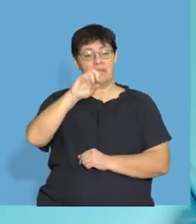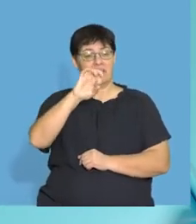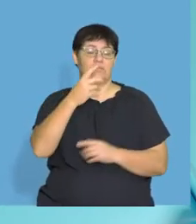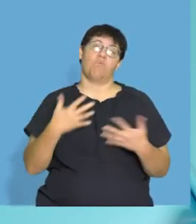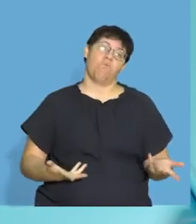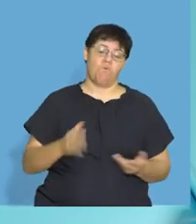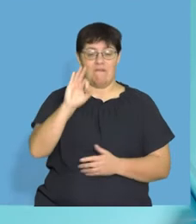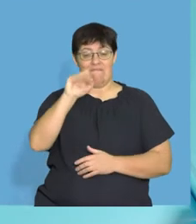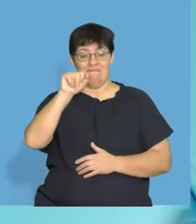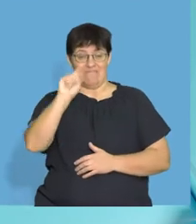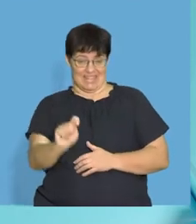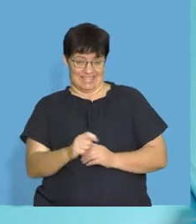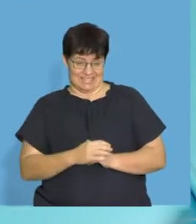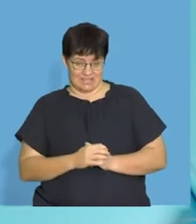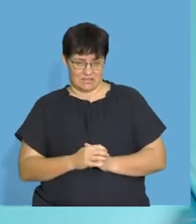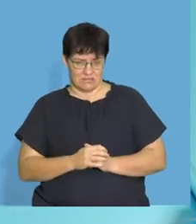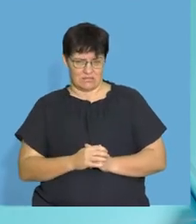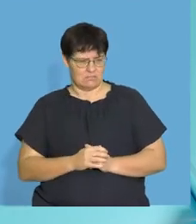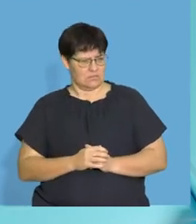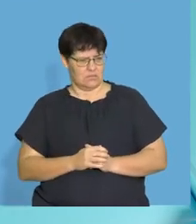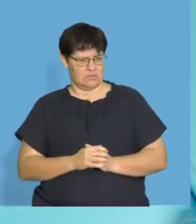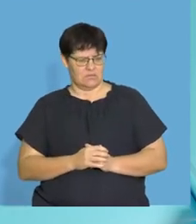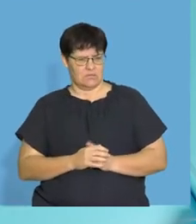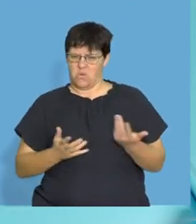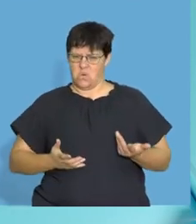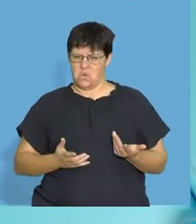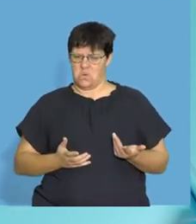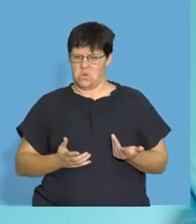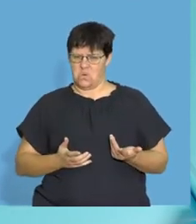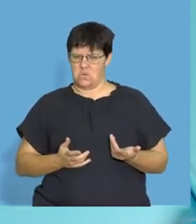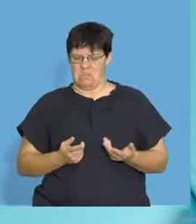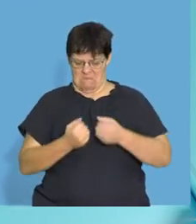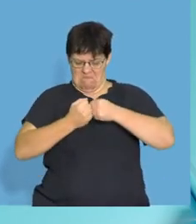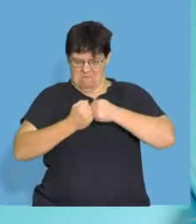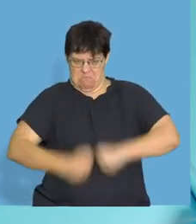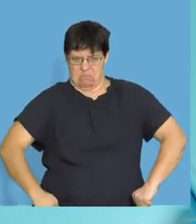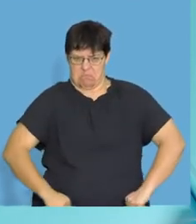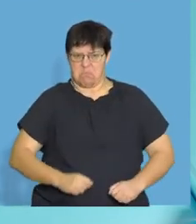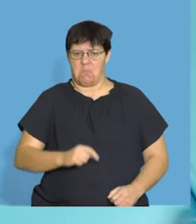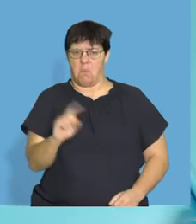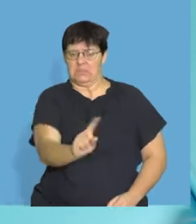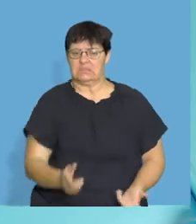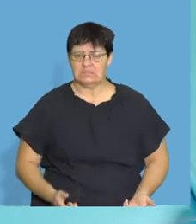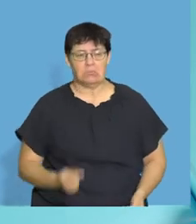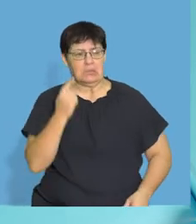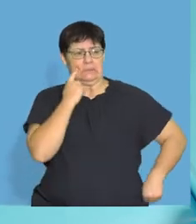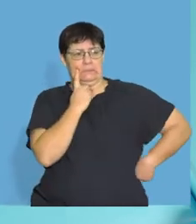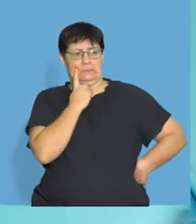say fats, very often you jump to the thing of what can make me fat? And the first thing you think of is,